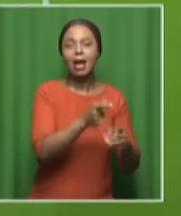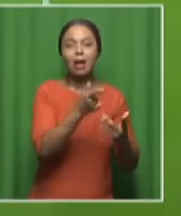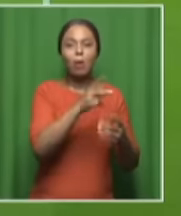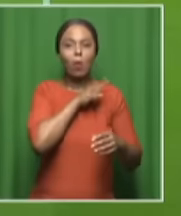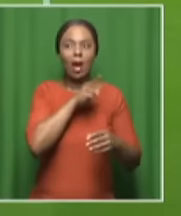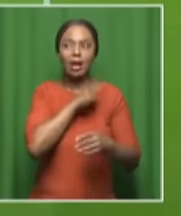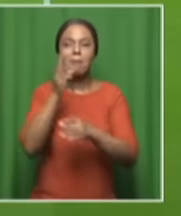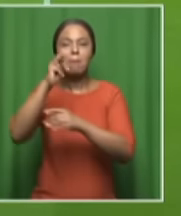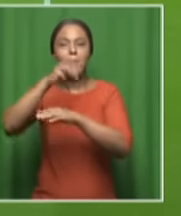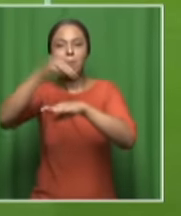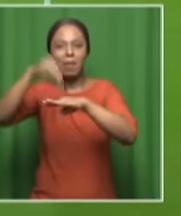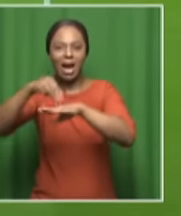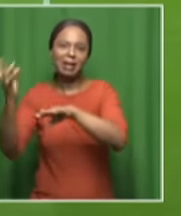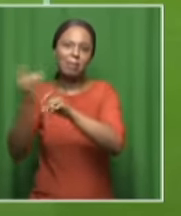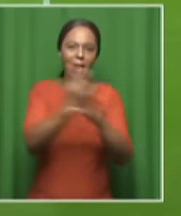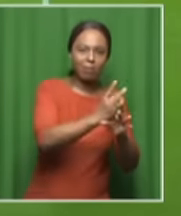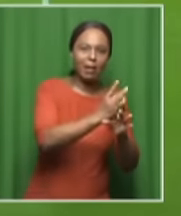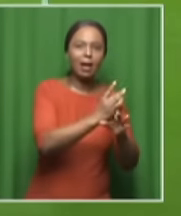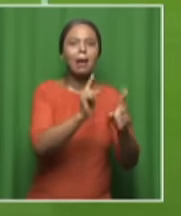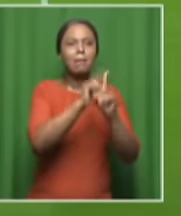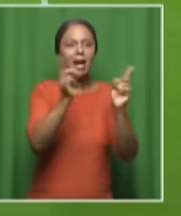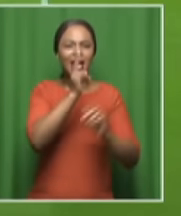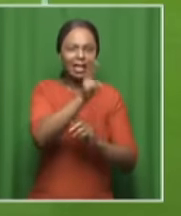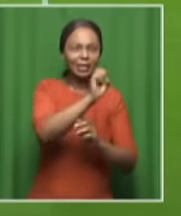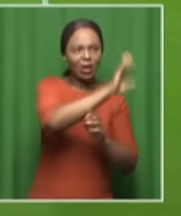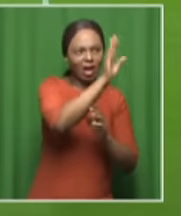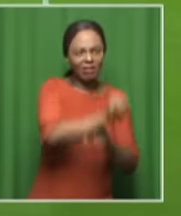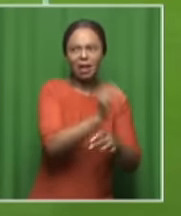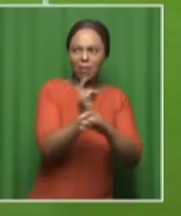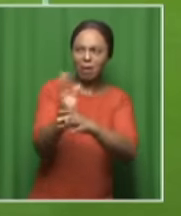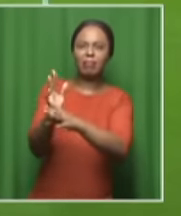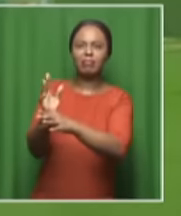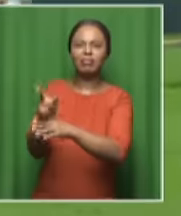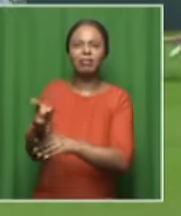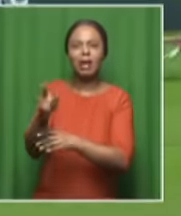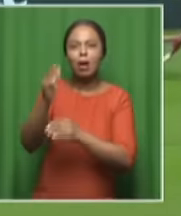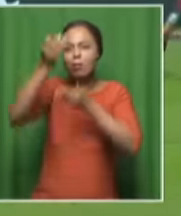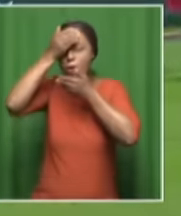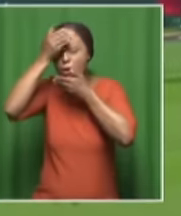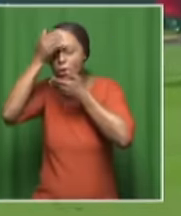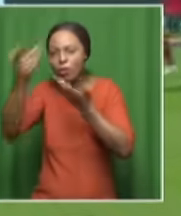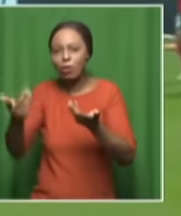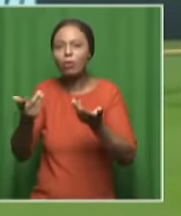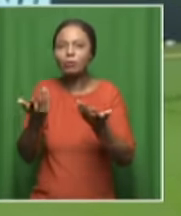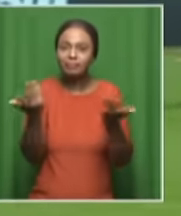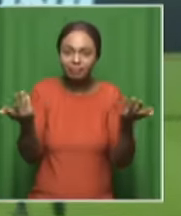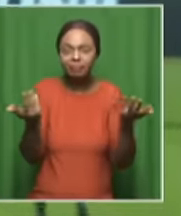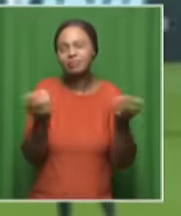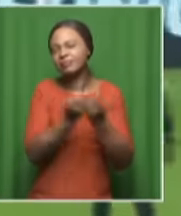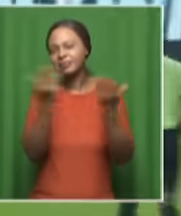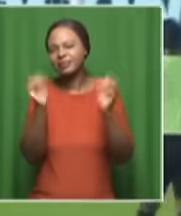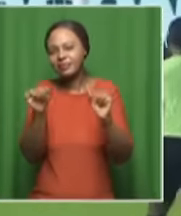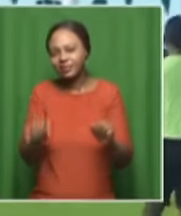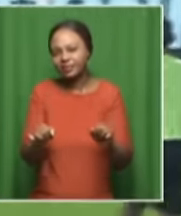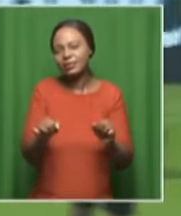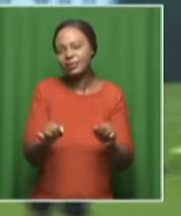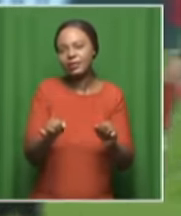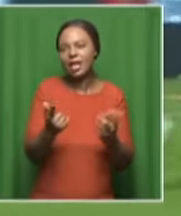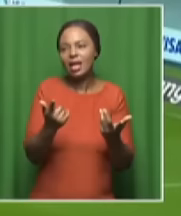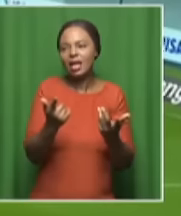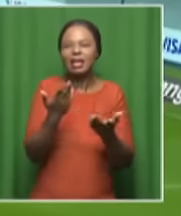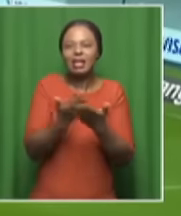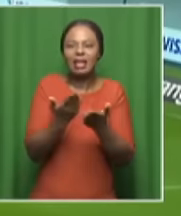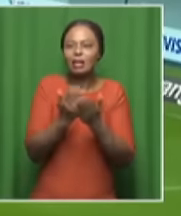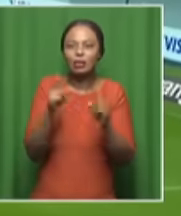tournament favorites, Morocco, convincingly. Yes, we can argue that they haven't been that convincing against Cabo Verde. But that is expected